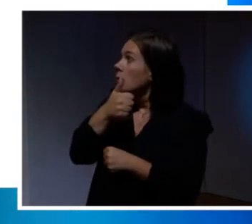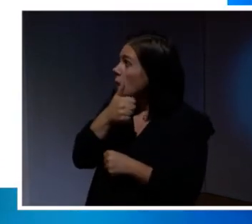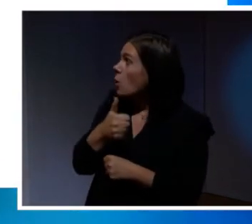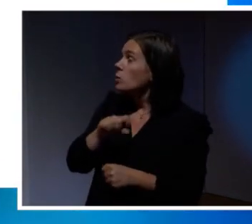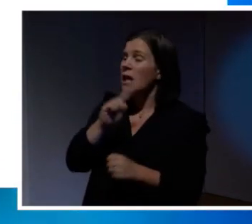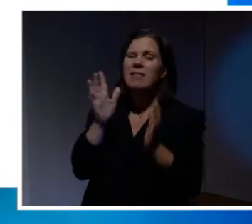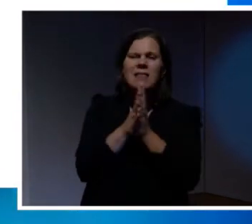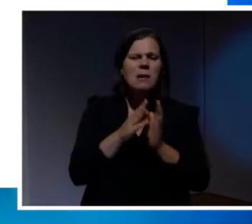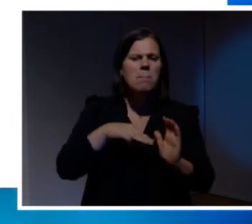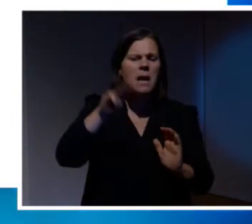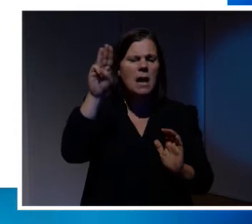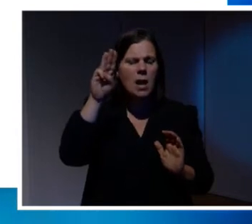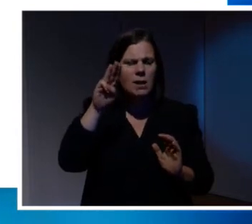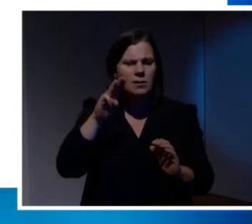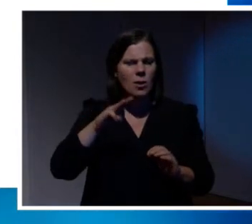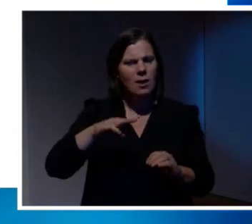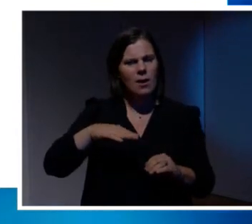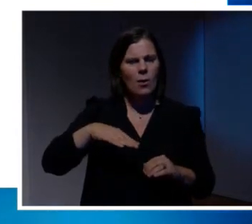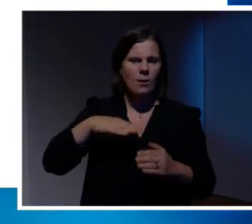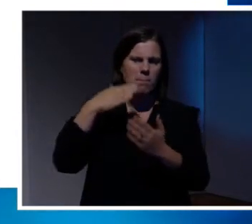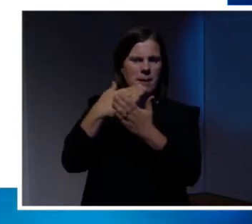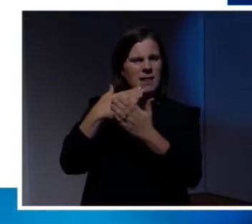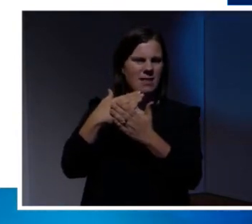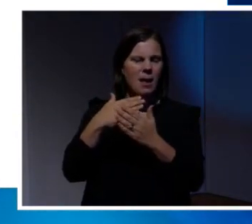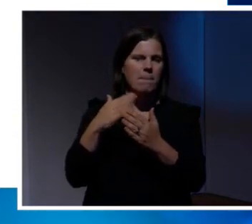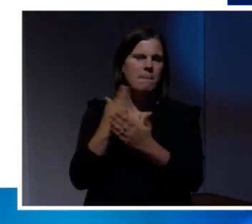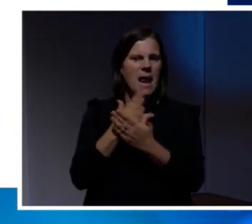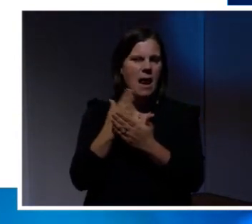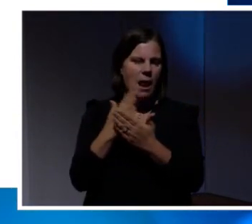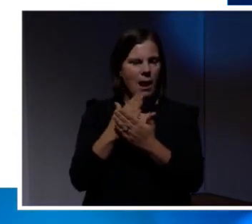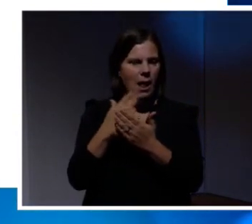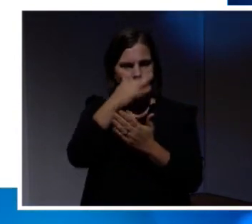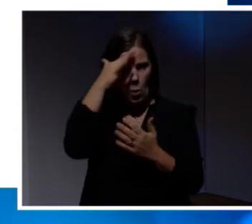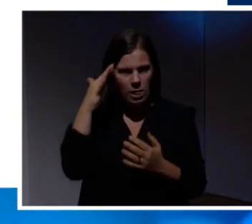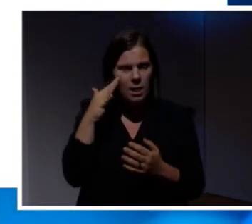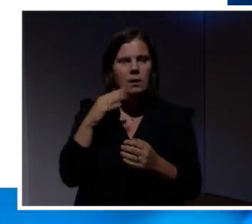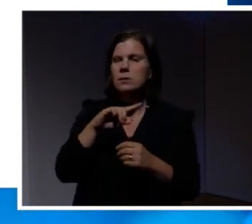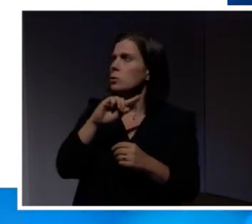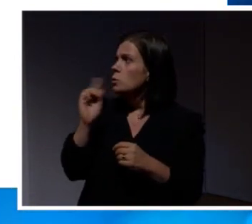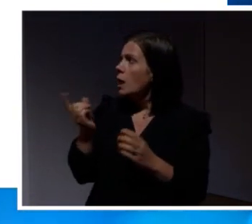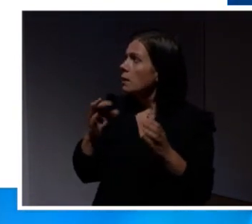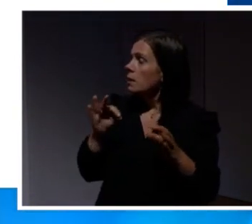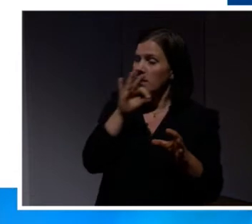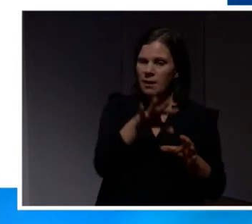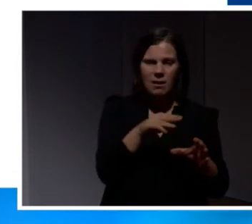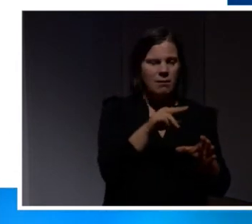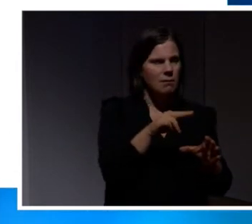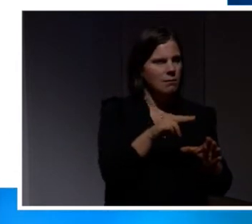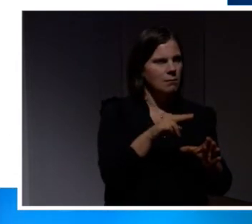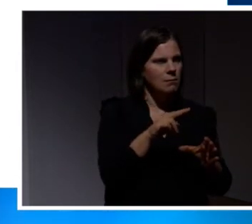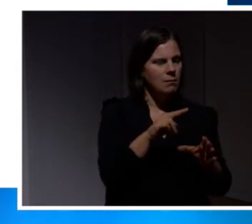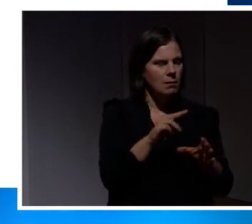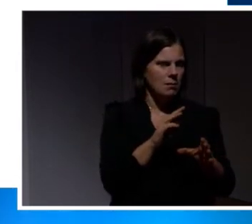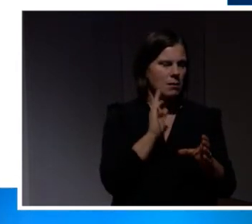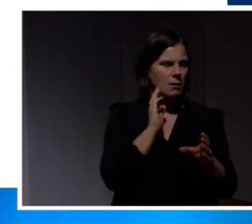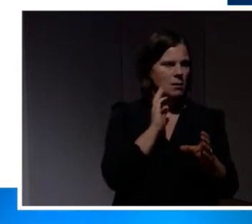got like 10 million people who are upper middle class. You've got another tens of millions of people who they classify as neck. I think these are